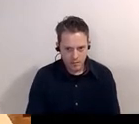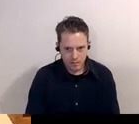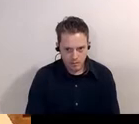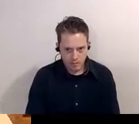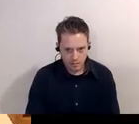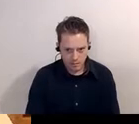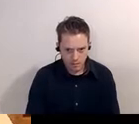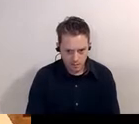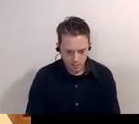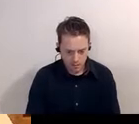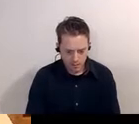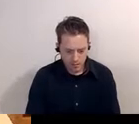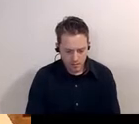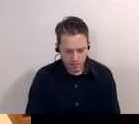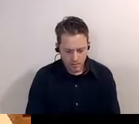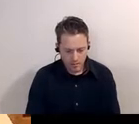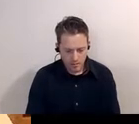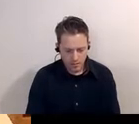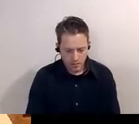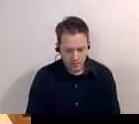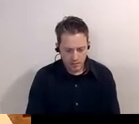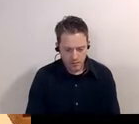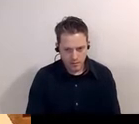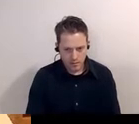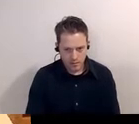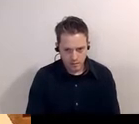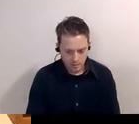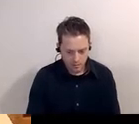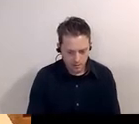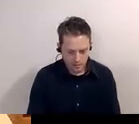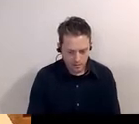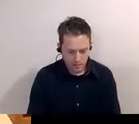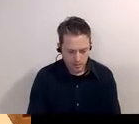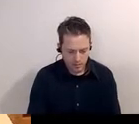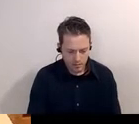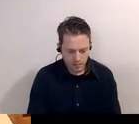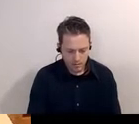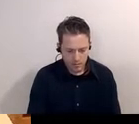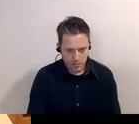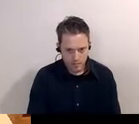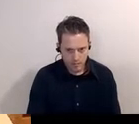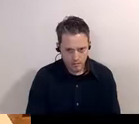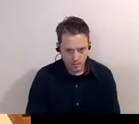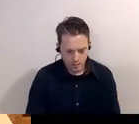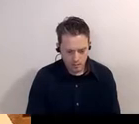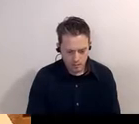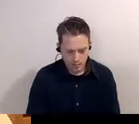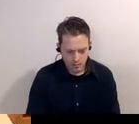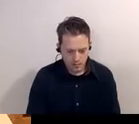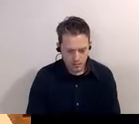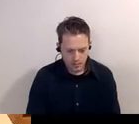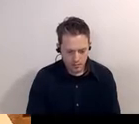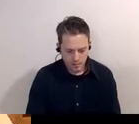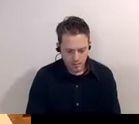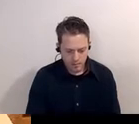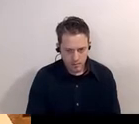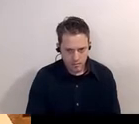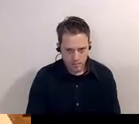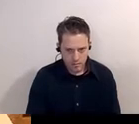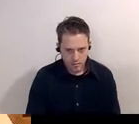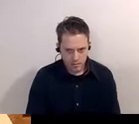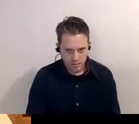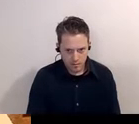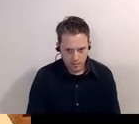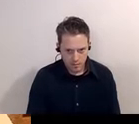in the warehouses and and in the uh streets around durham he would also play at house parties at haytai